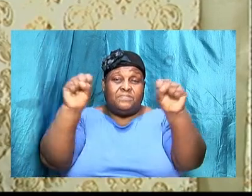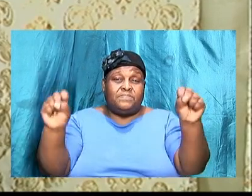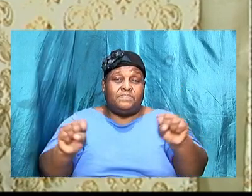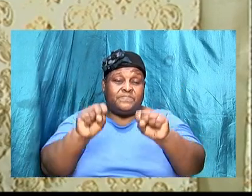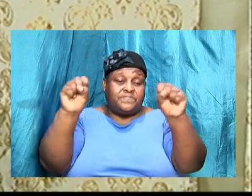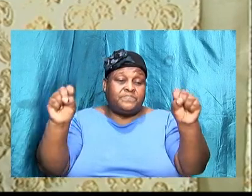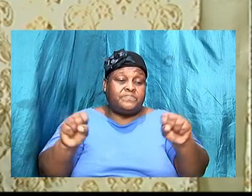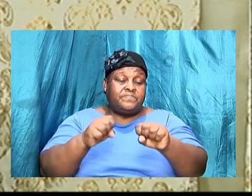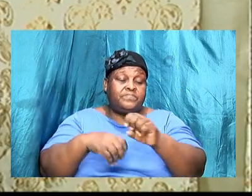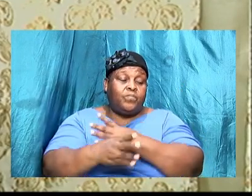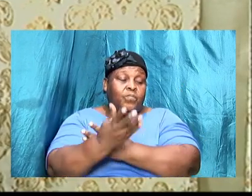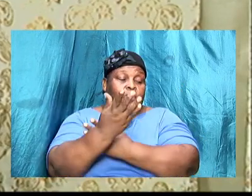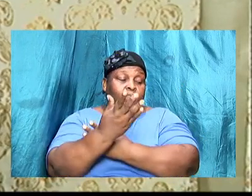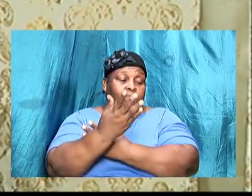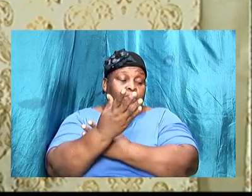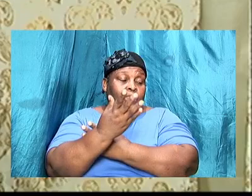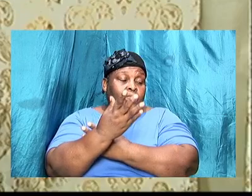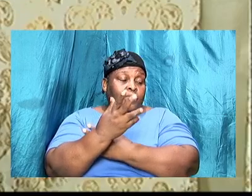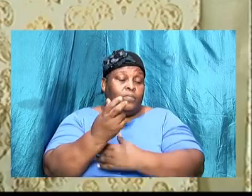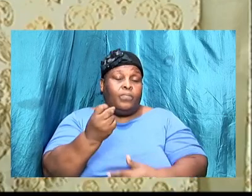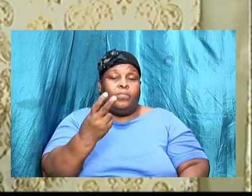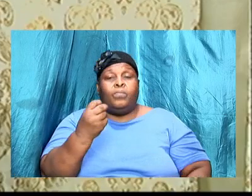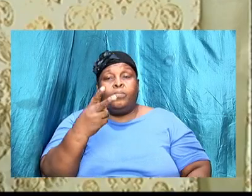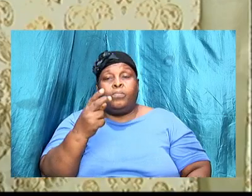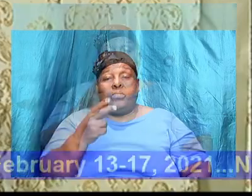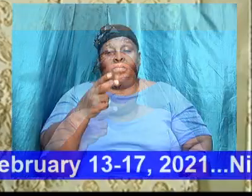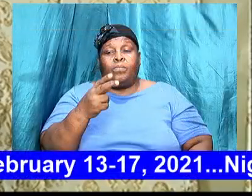Saturday morning 12 a.m.